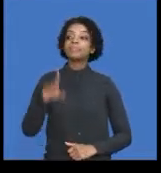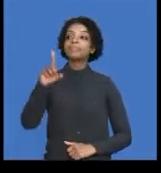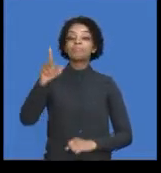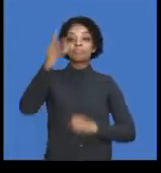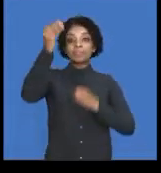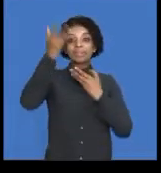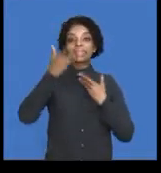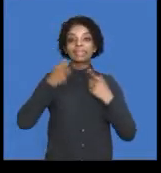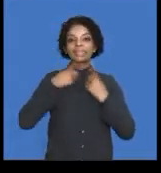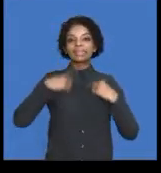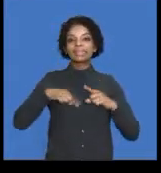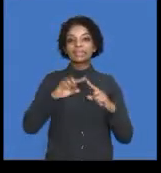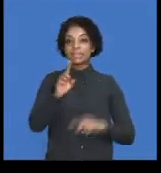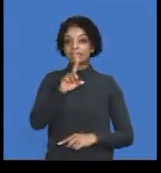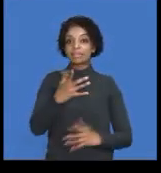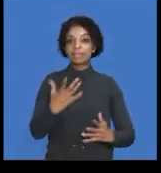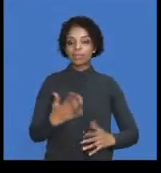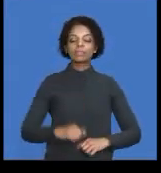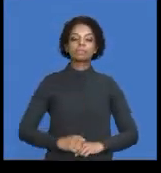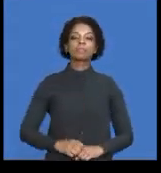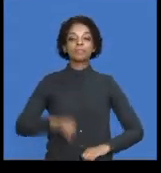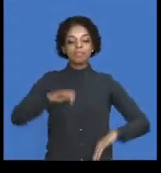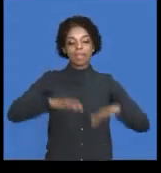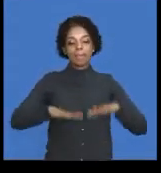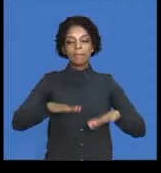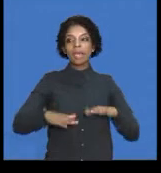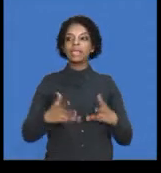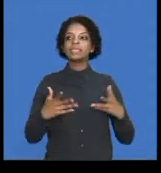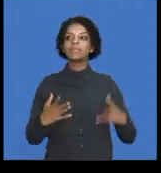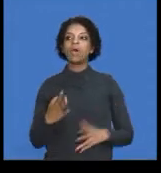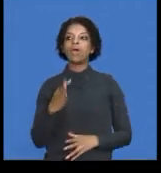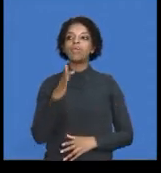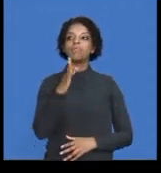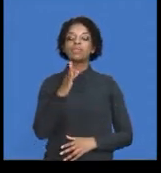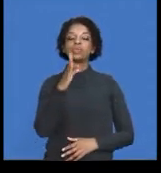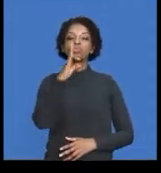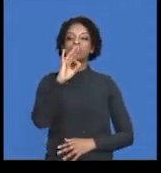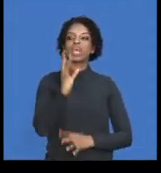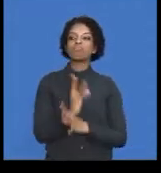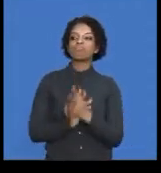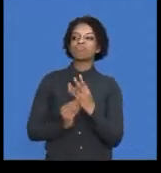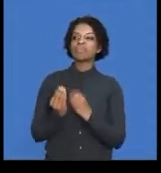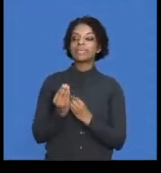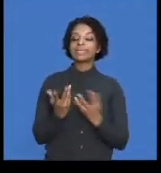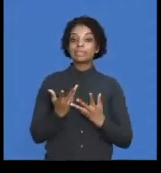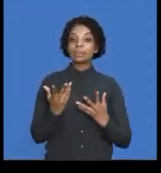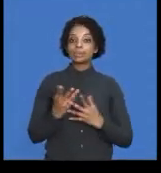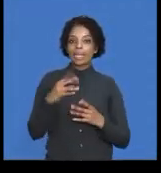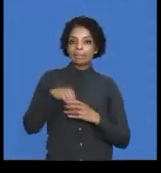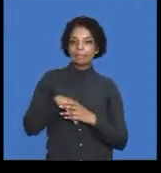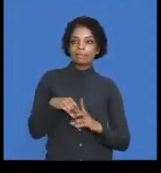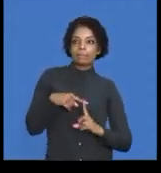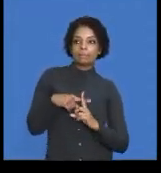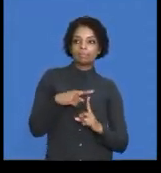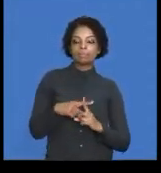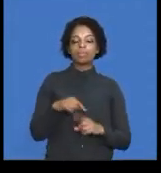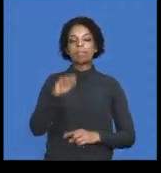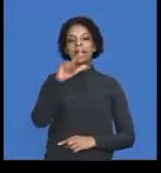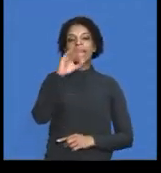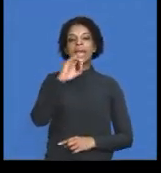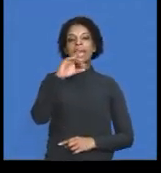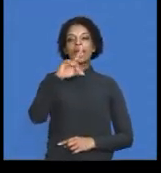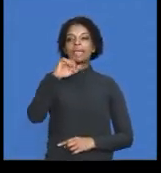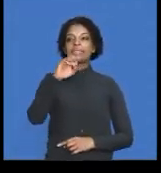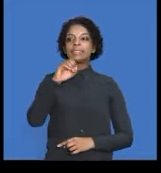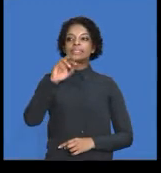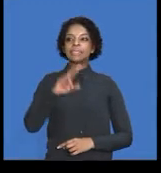the balance of future traders in the creditors ledger of generation suppliers, right? And